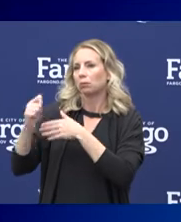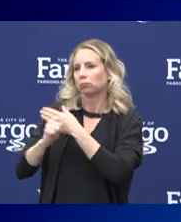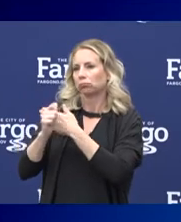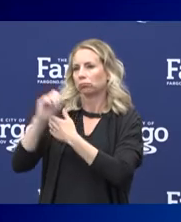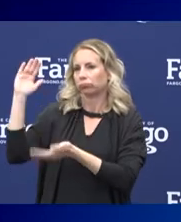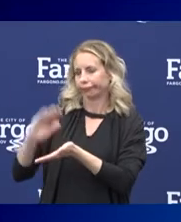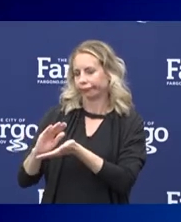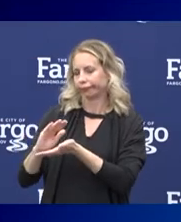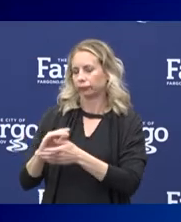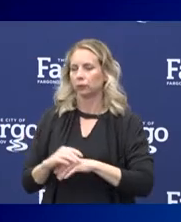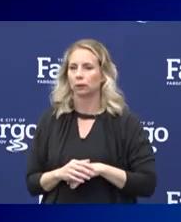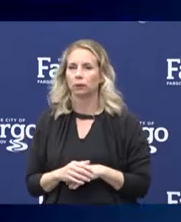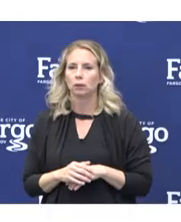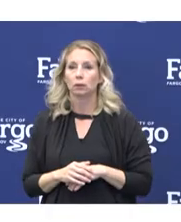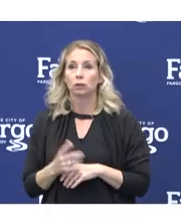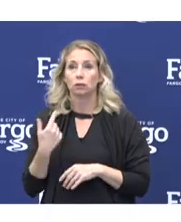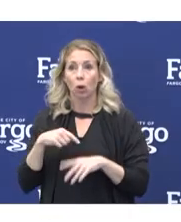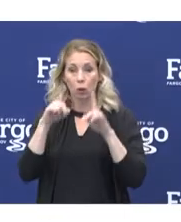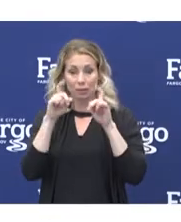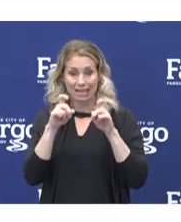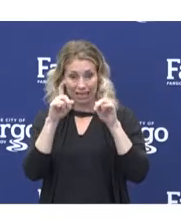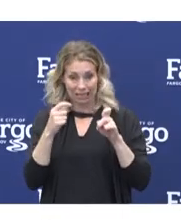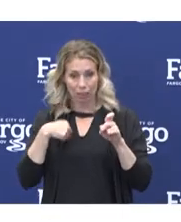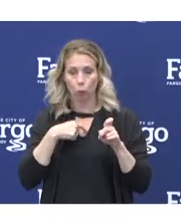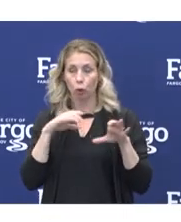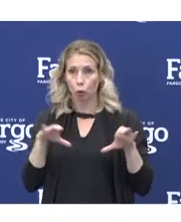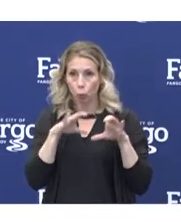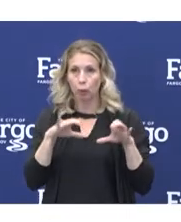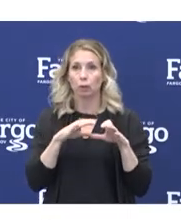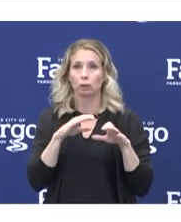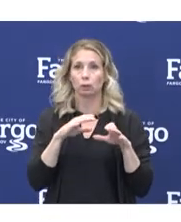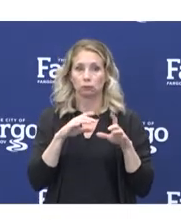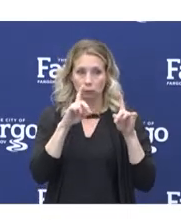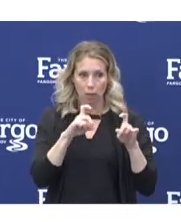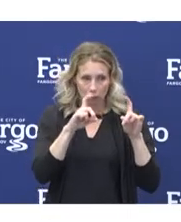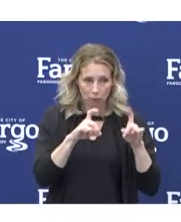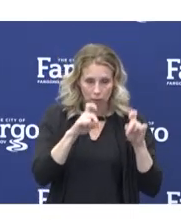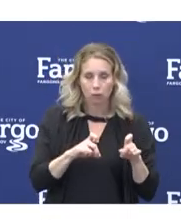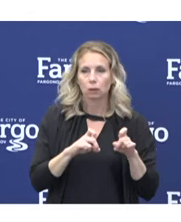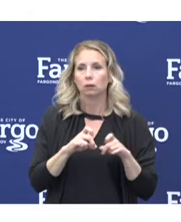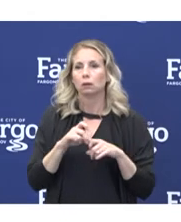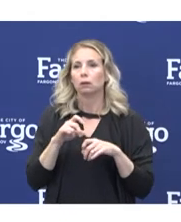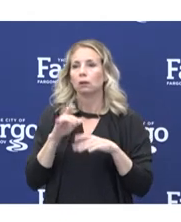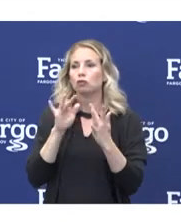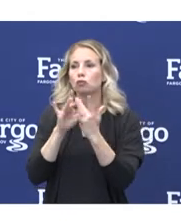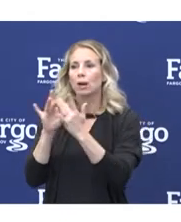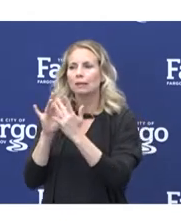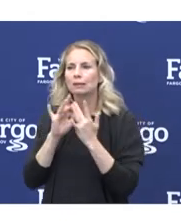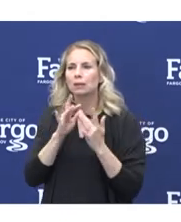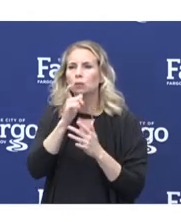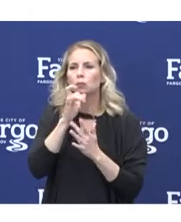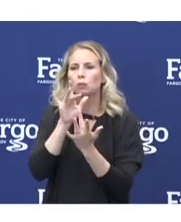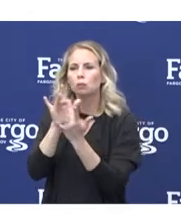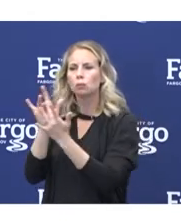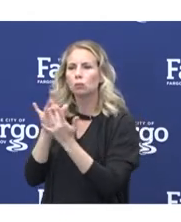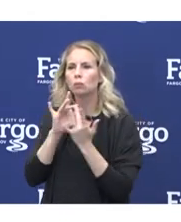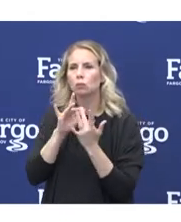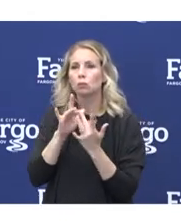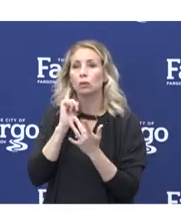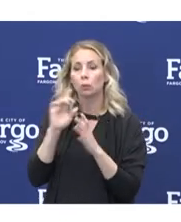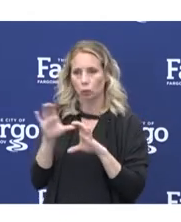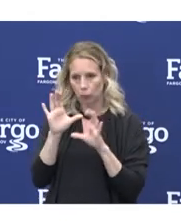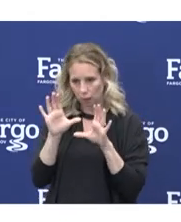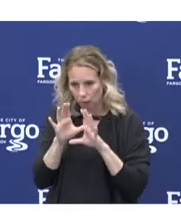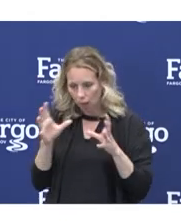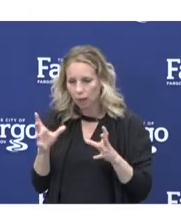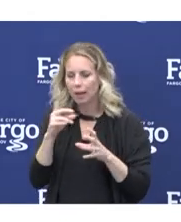very aggressively, tracing, we're doing very aggressively, and then isolating those who may be exposed or may be sick